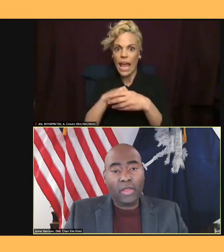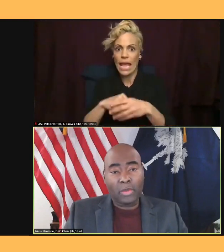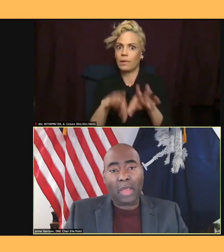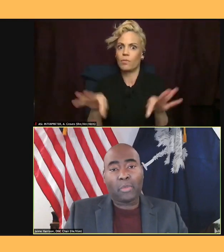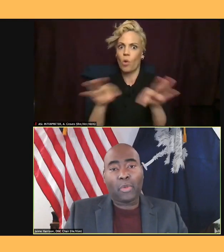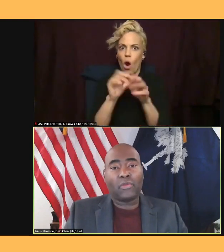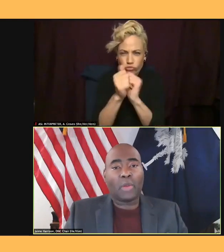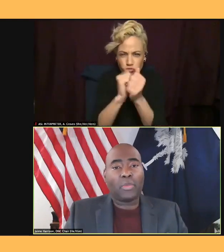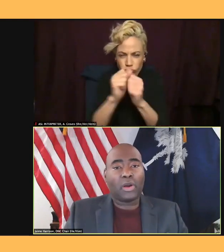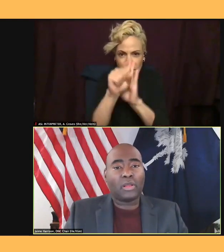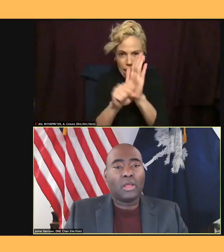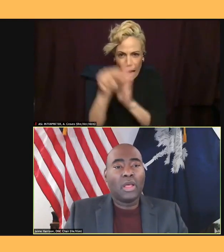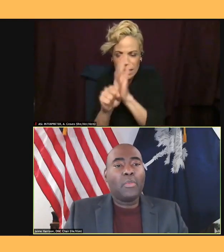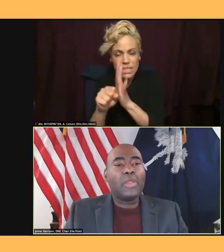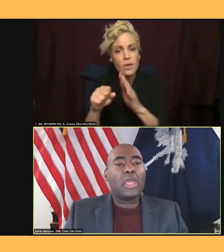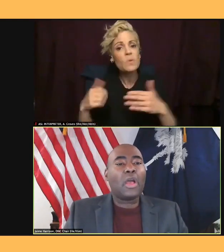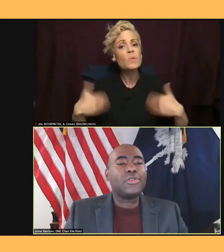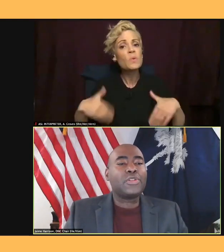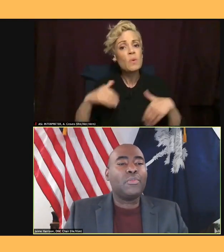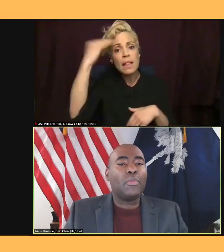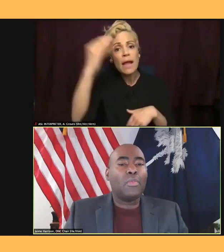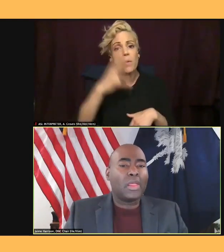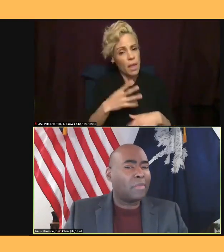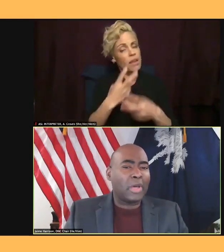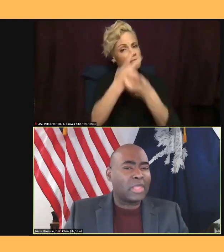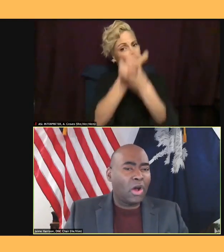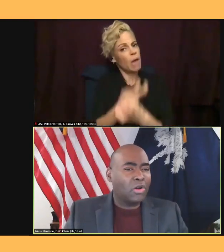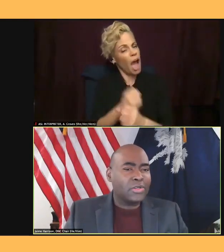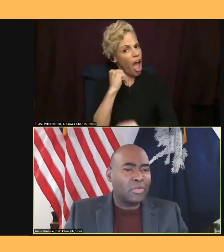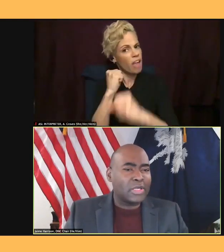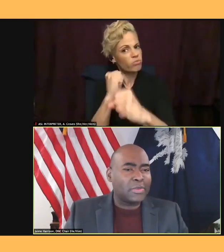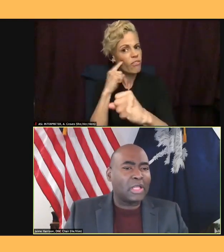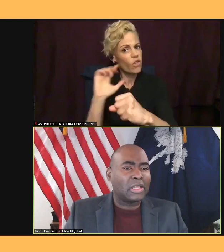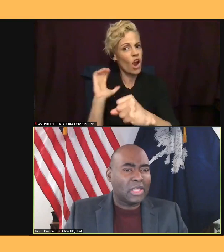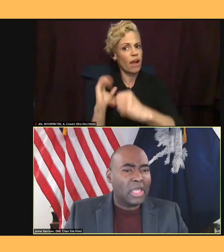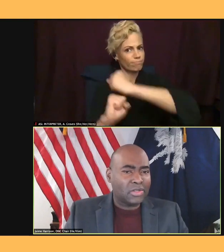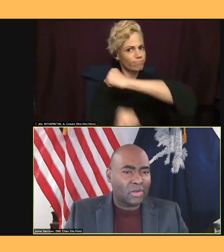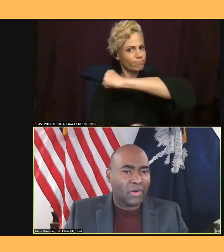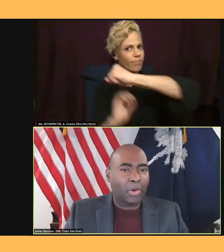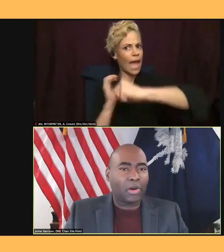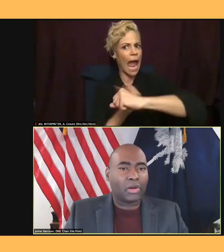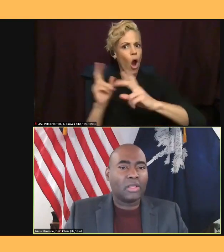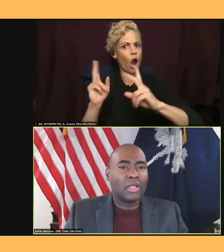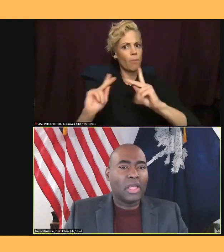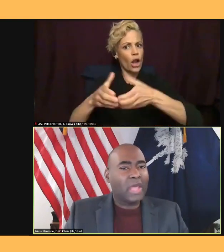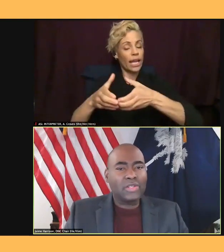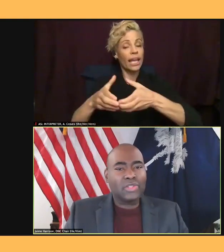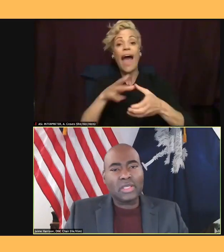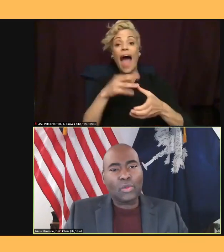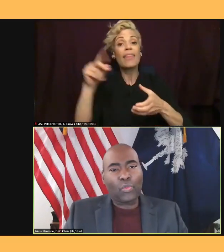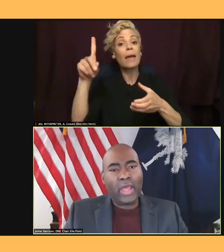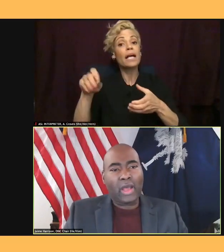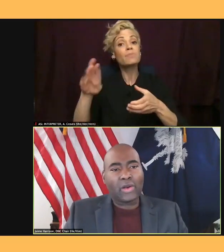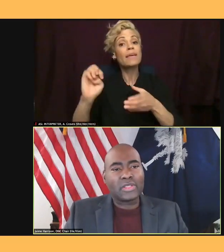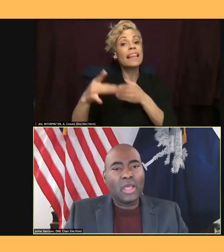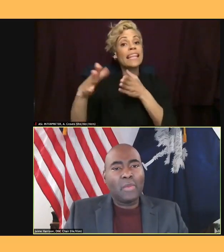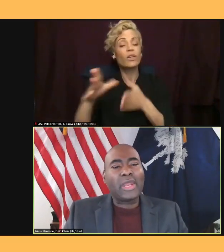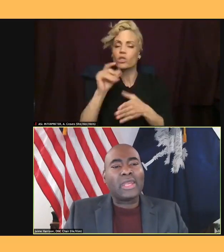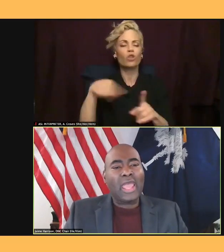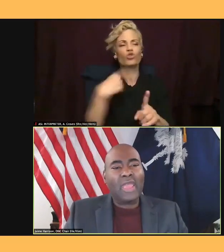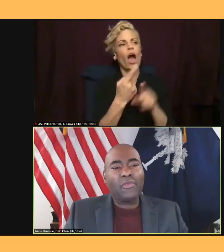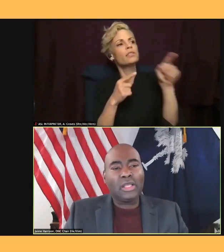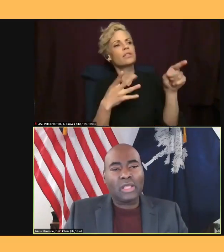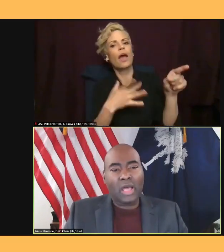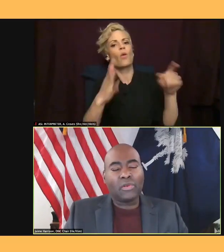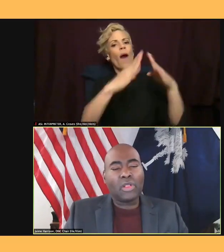our party, but they also must be the leaders of our party, not just in the White House, but at every level